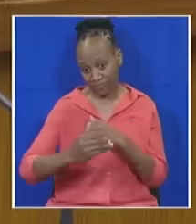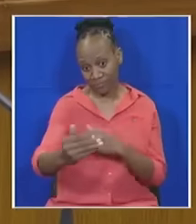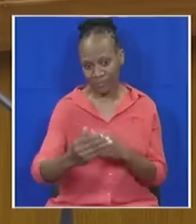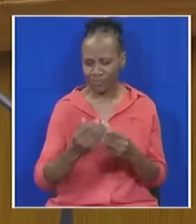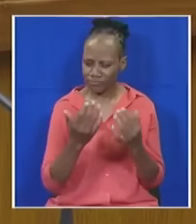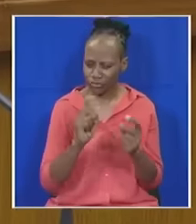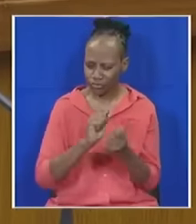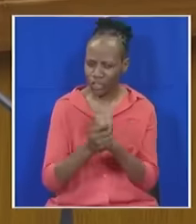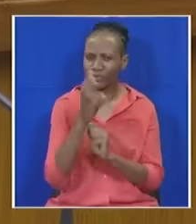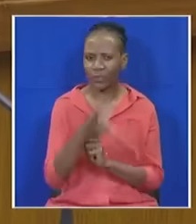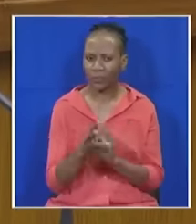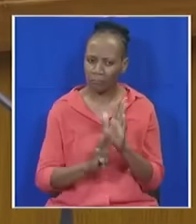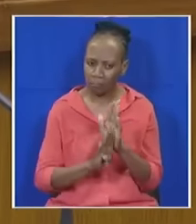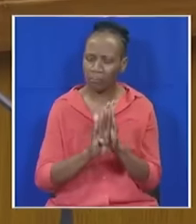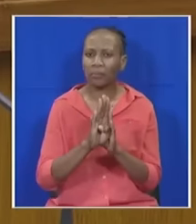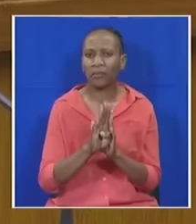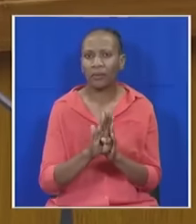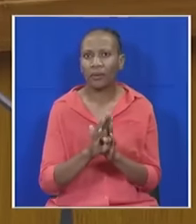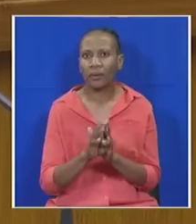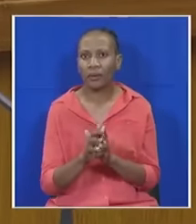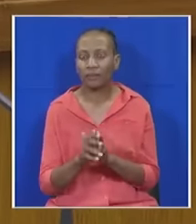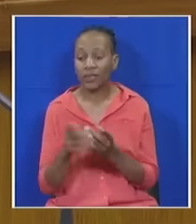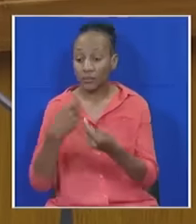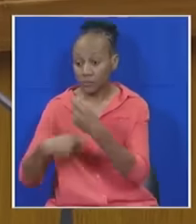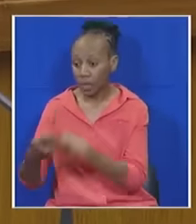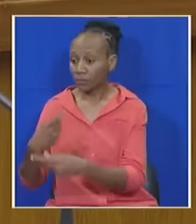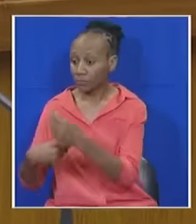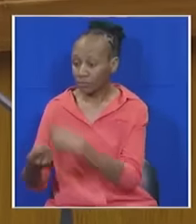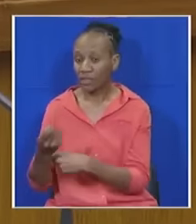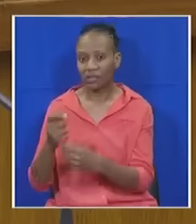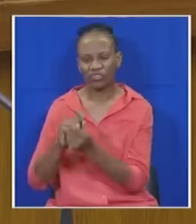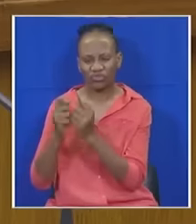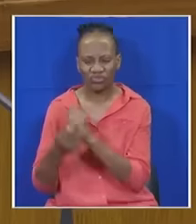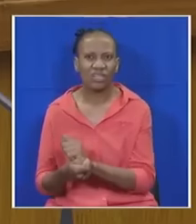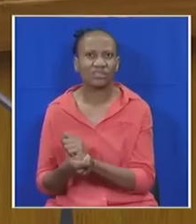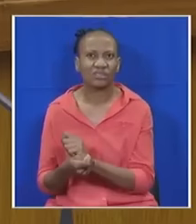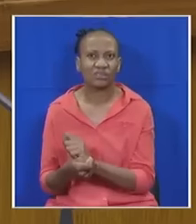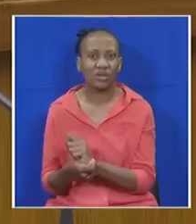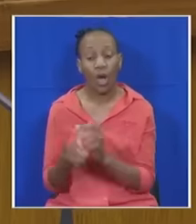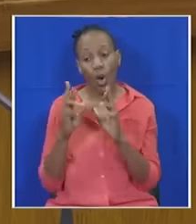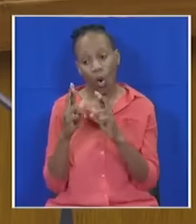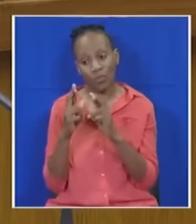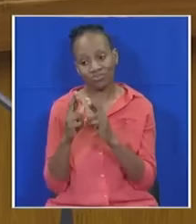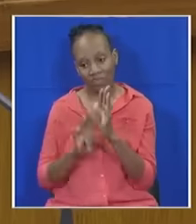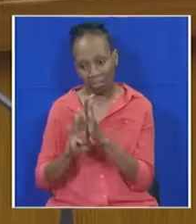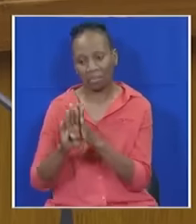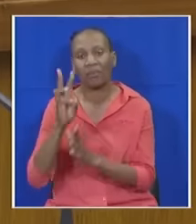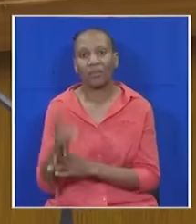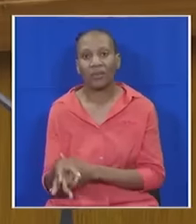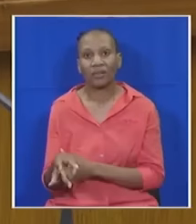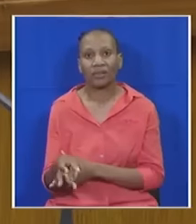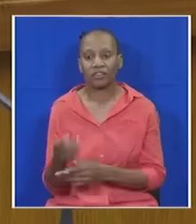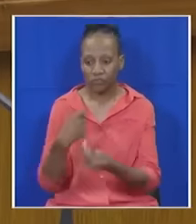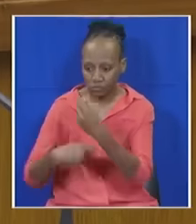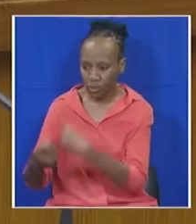favourable trends that are emerging. Commodity prices have rebounded. Hopefully, they stay that way. The exchange rate has